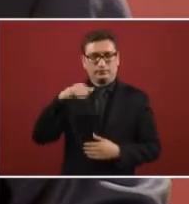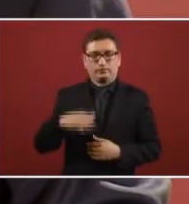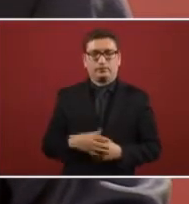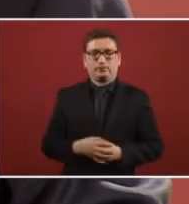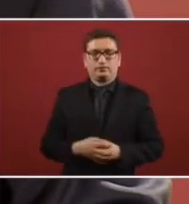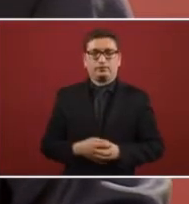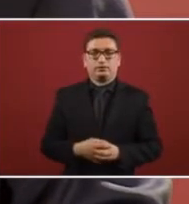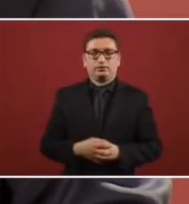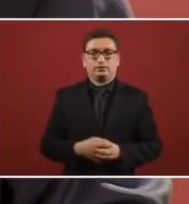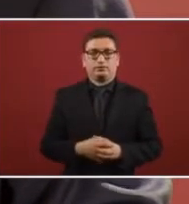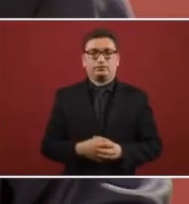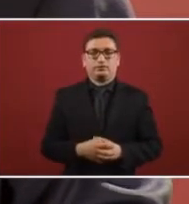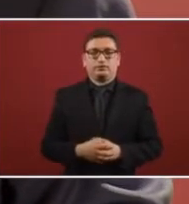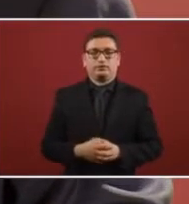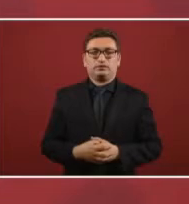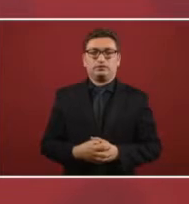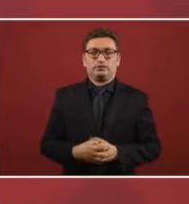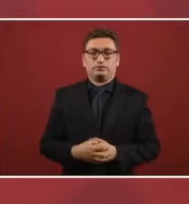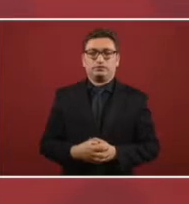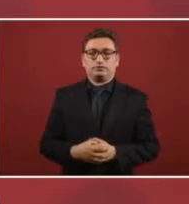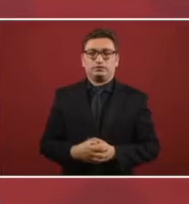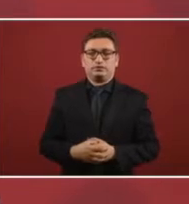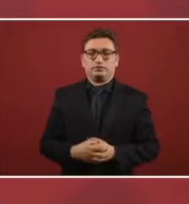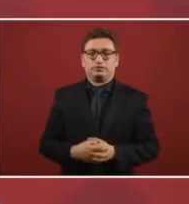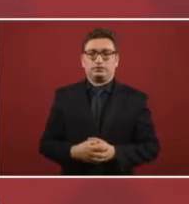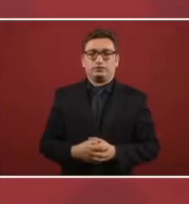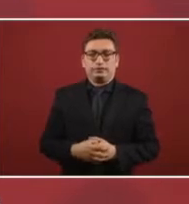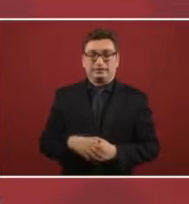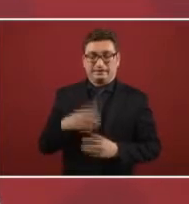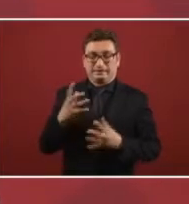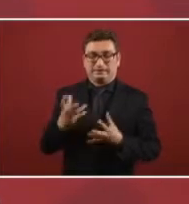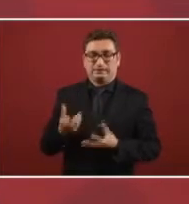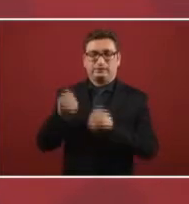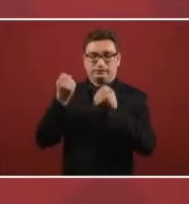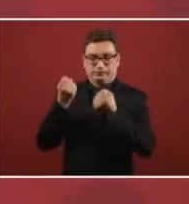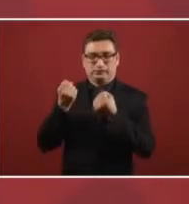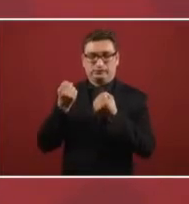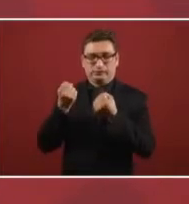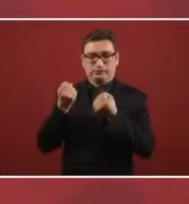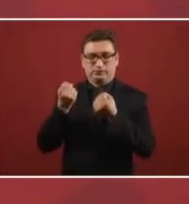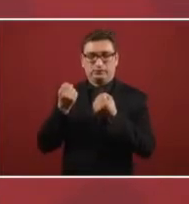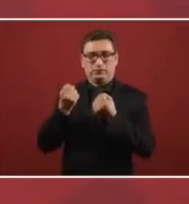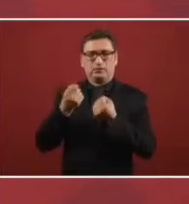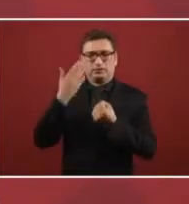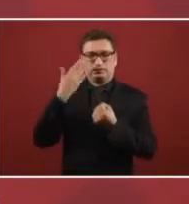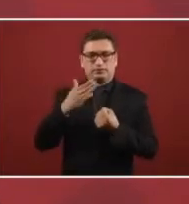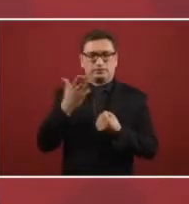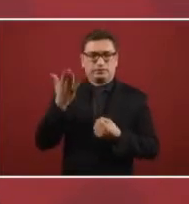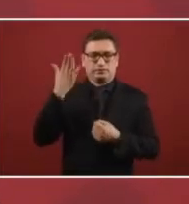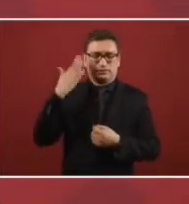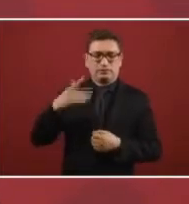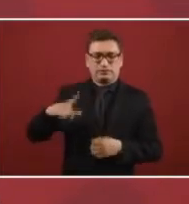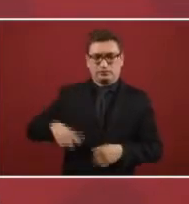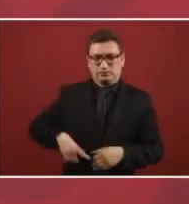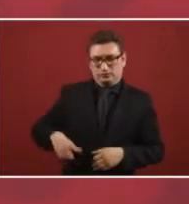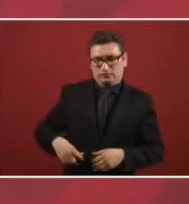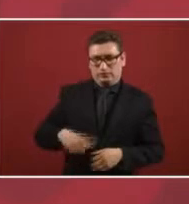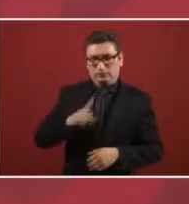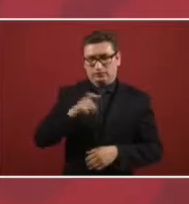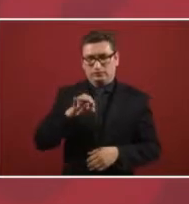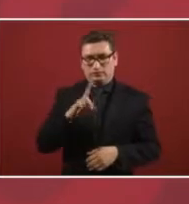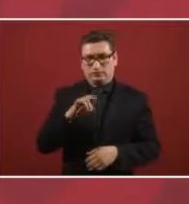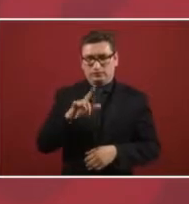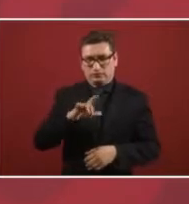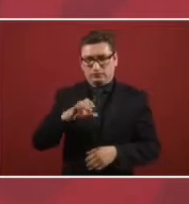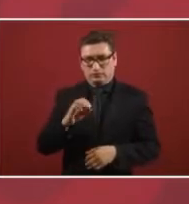Acapulco was rescued by the government of